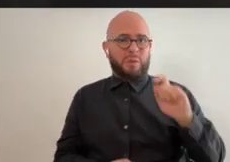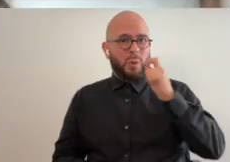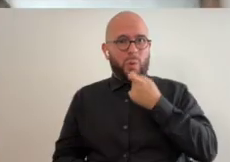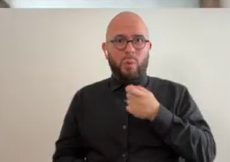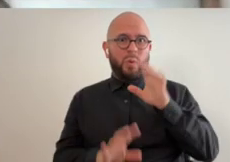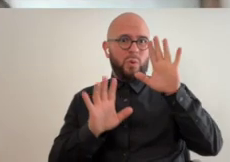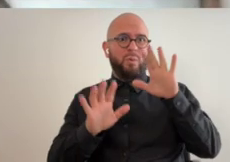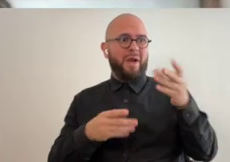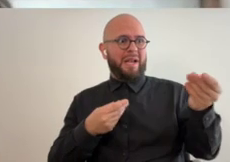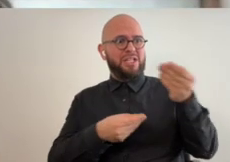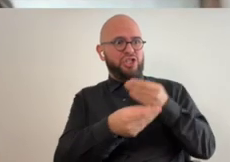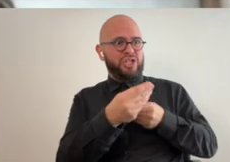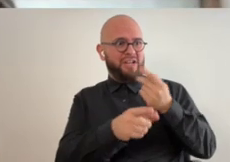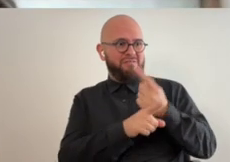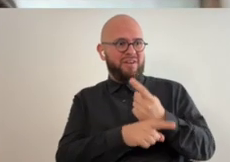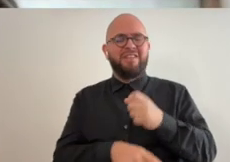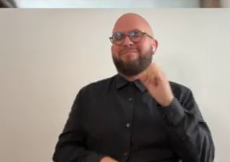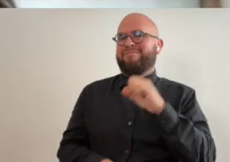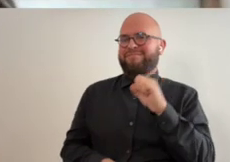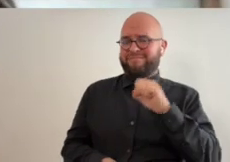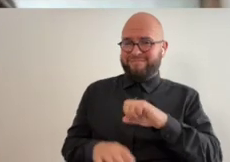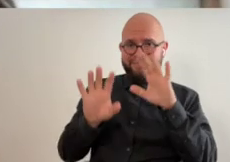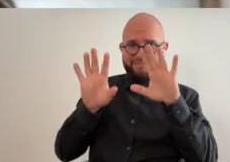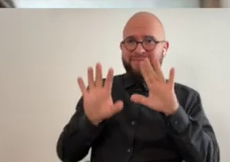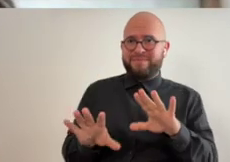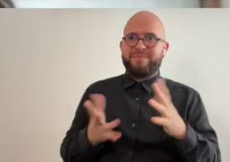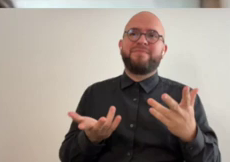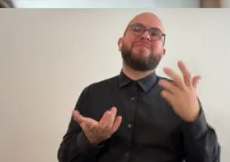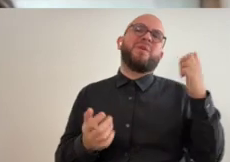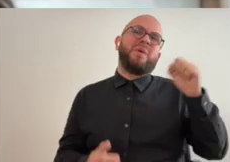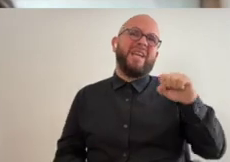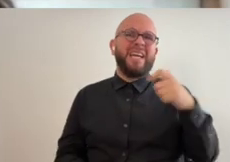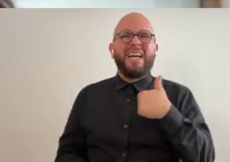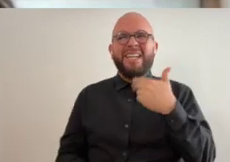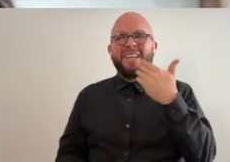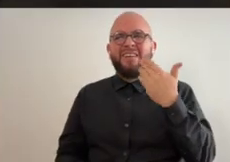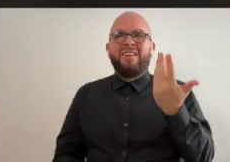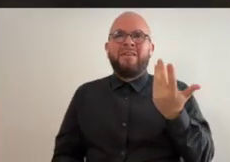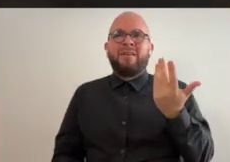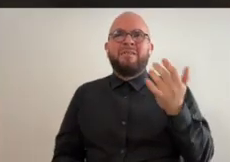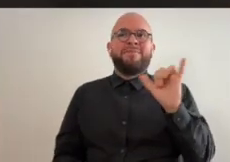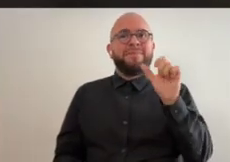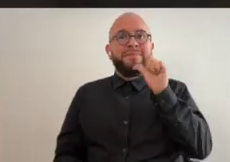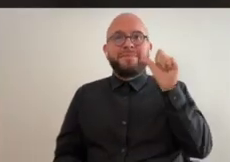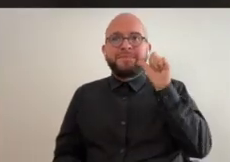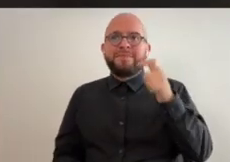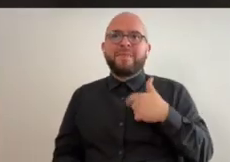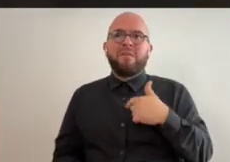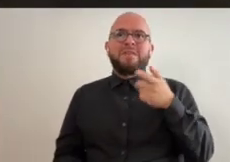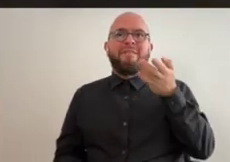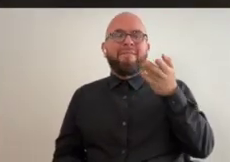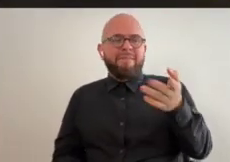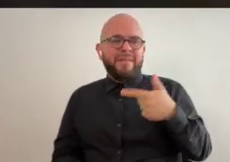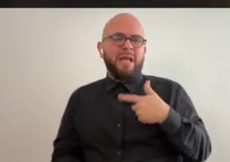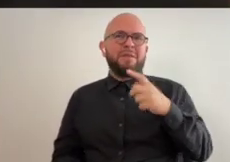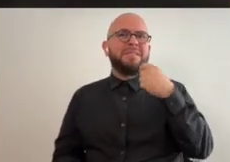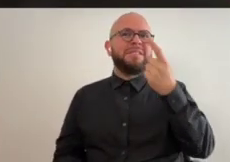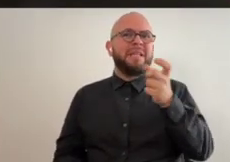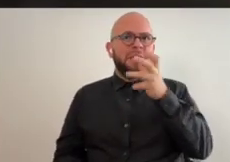of clay that's so cool what a great exchange that you have too i know it's really awesome so so yeah i'm